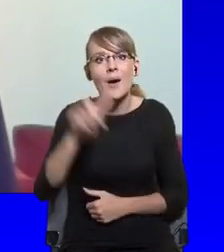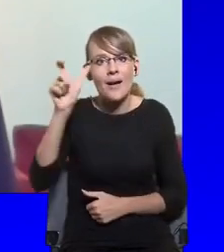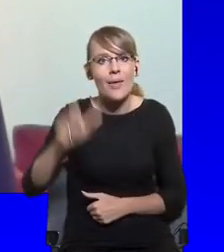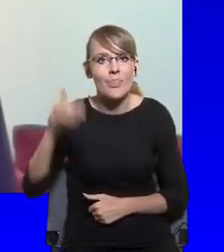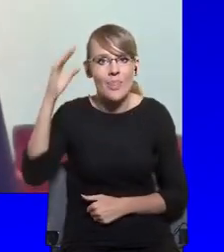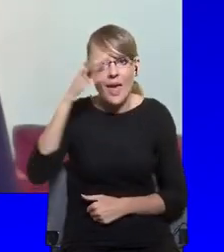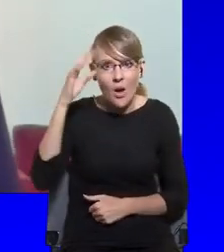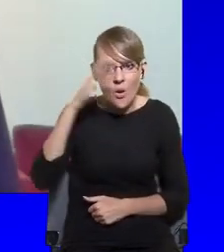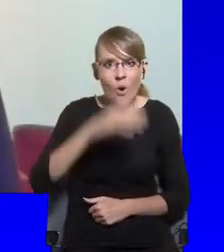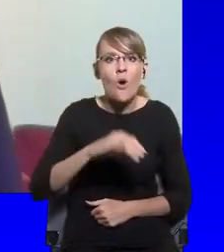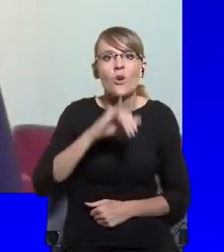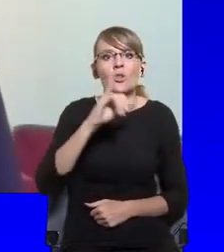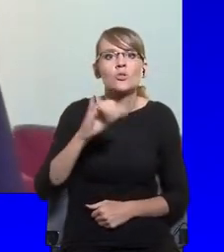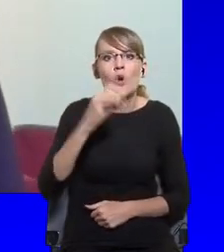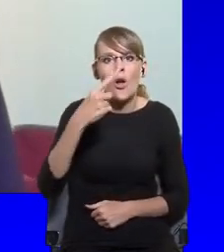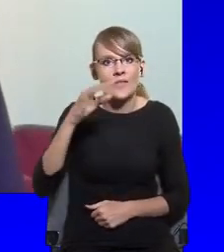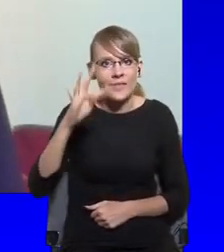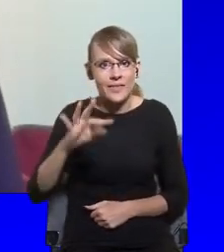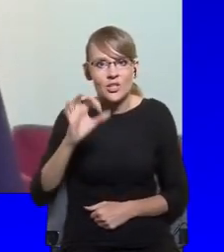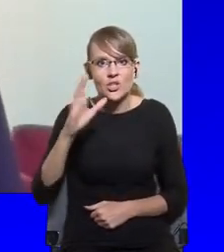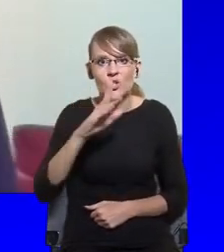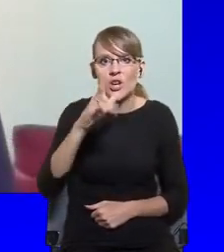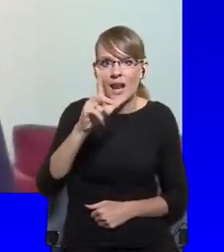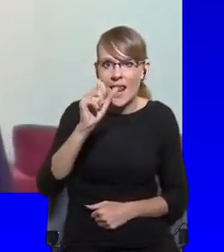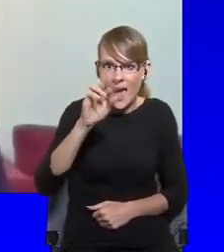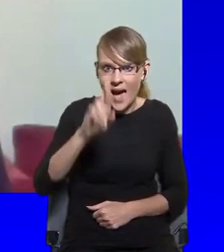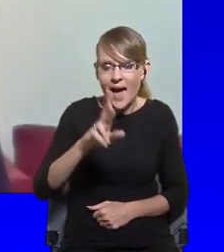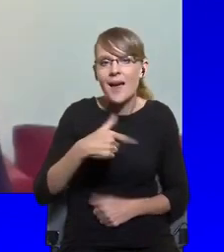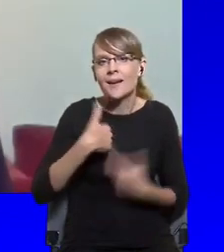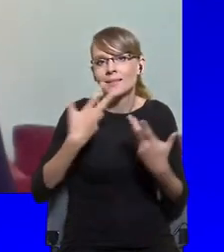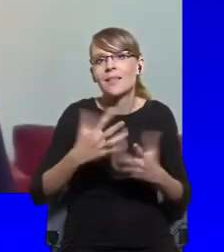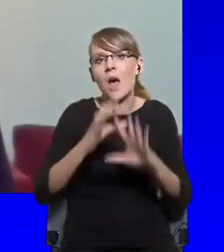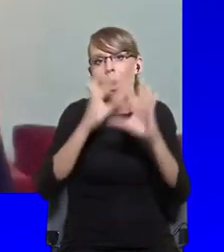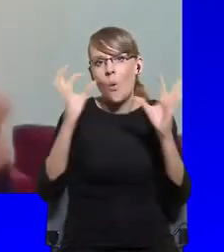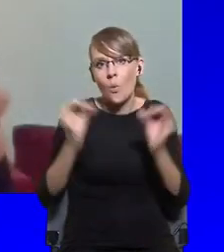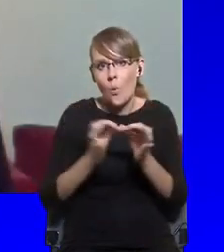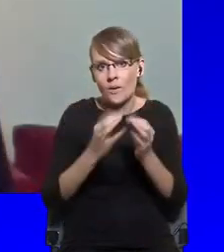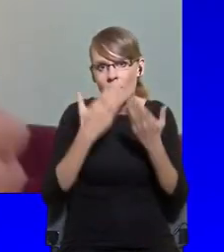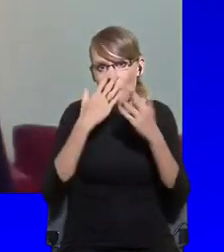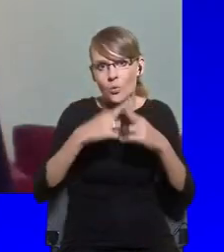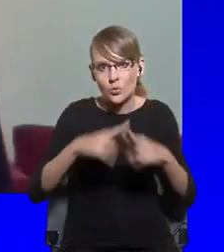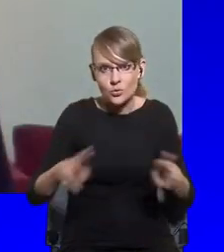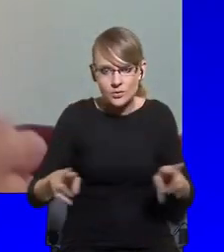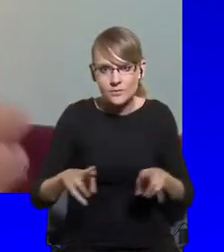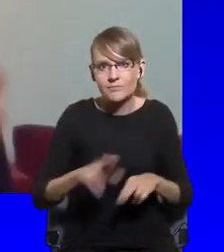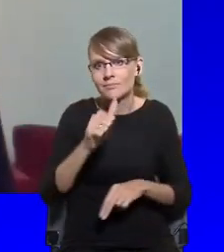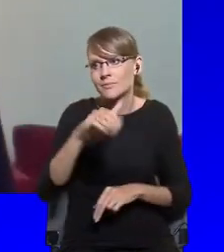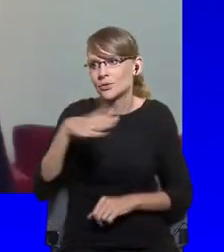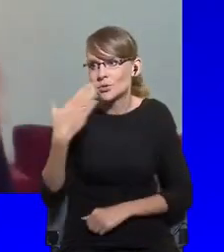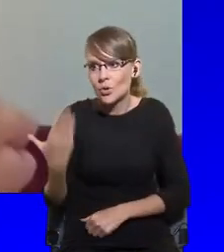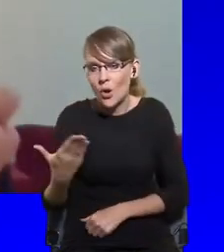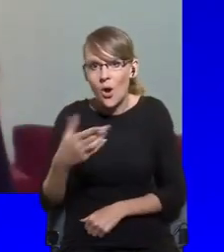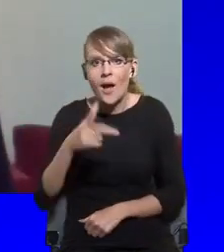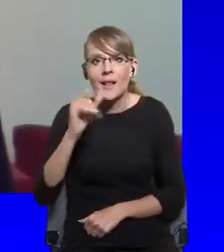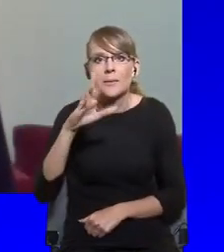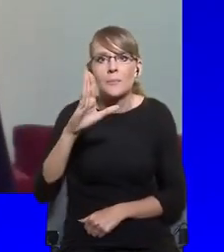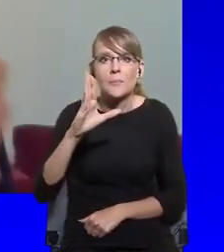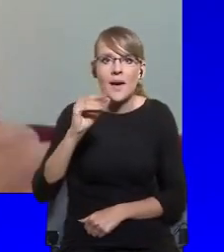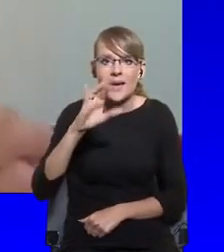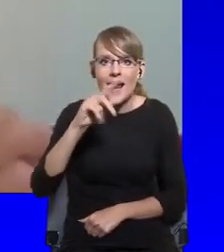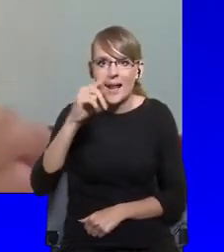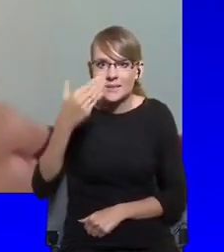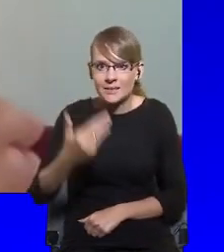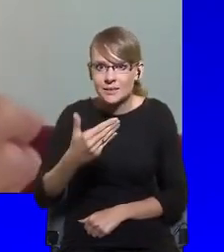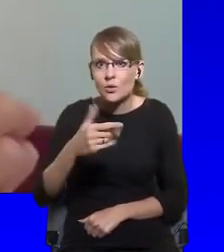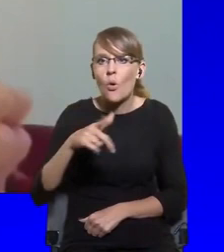want to draw a broad distinction between, on the one hand, liberalism as a distinct ethical ideal.